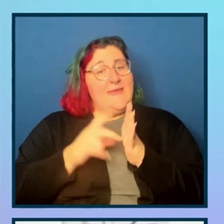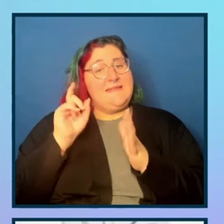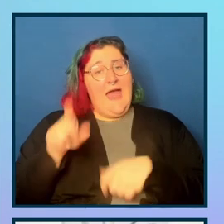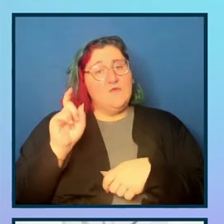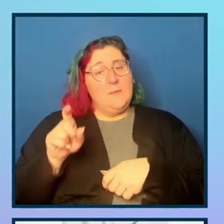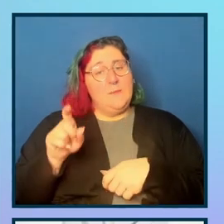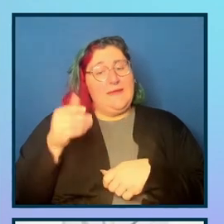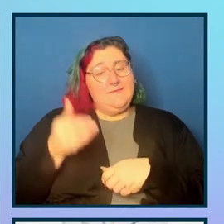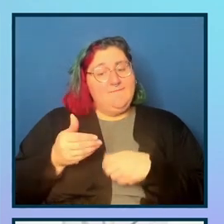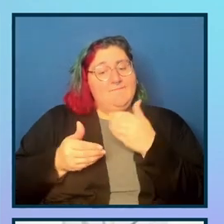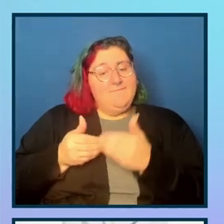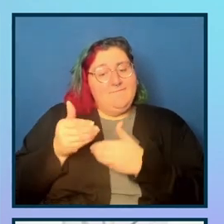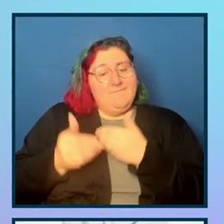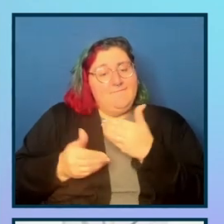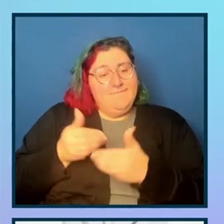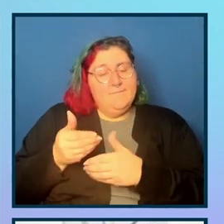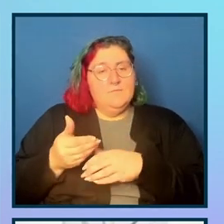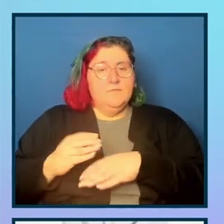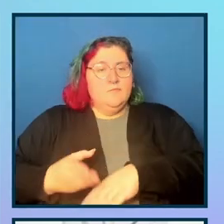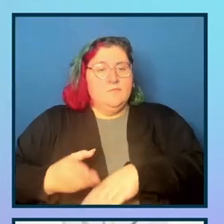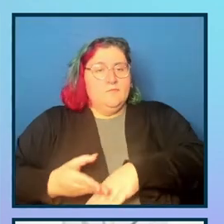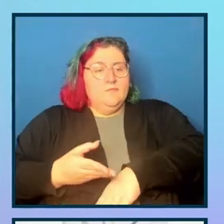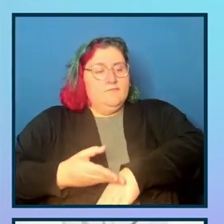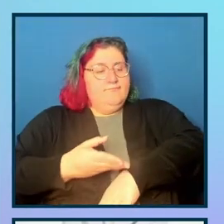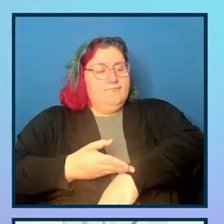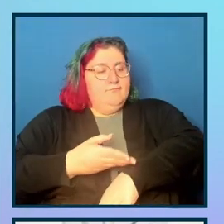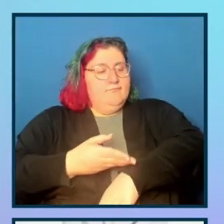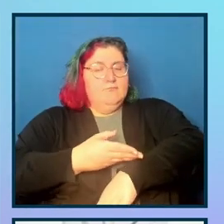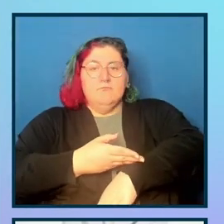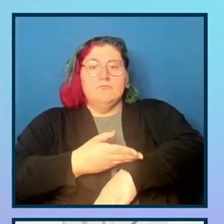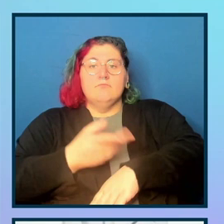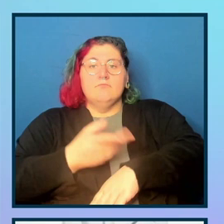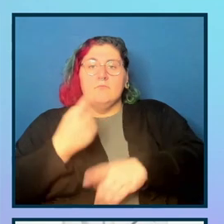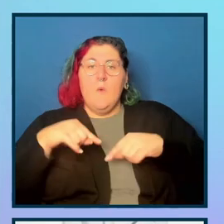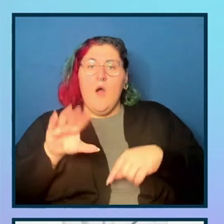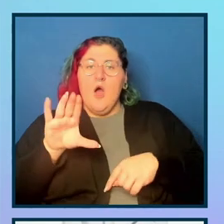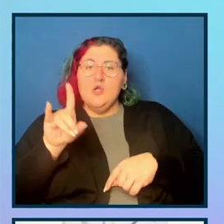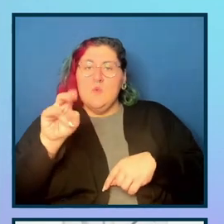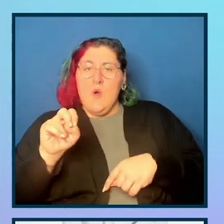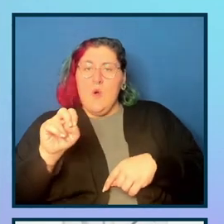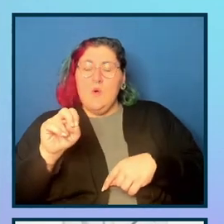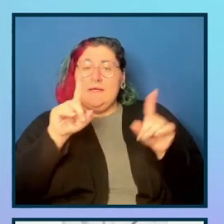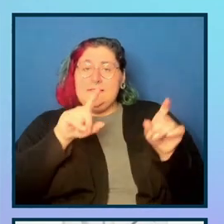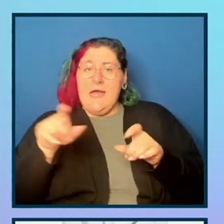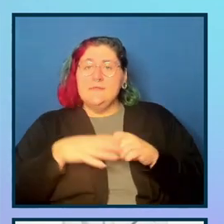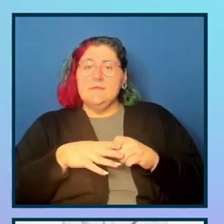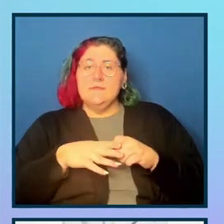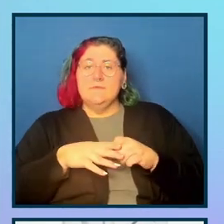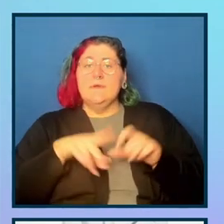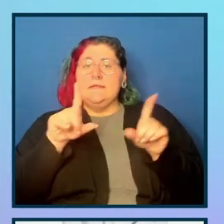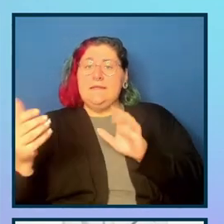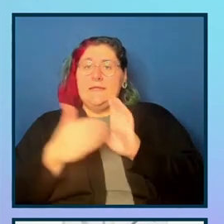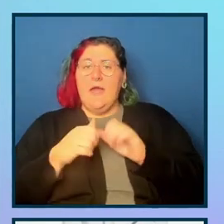iterative. You make step-by-step progress as you code, unit test, end-to-end test, do your regression